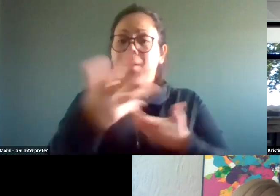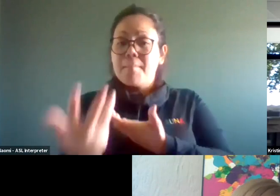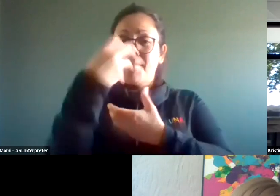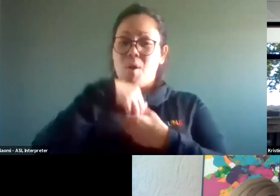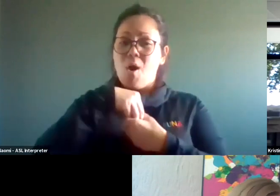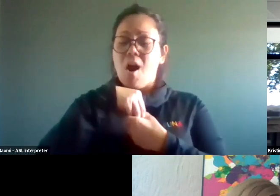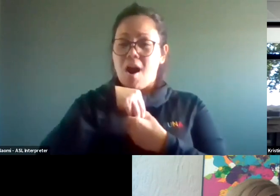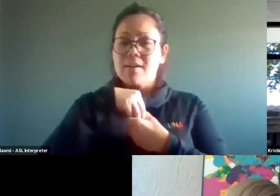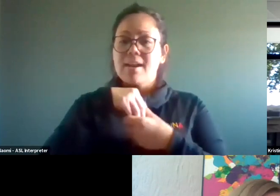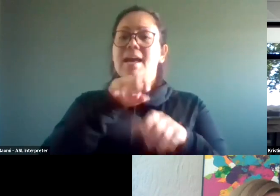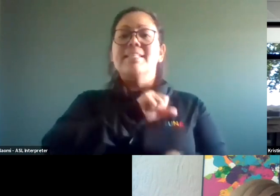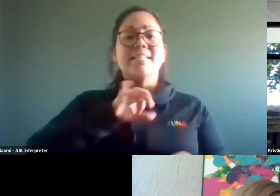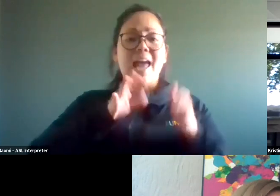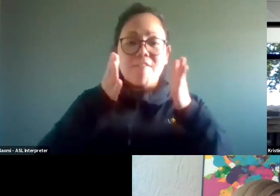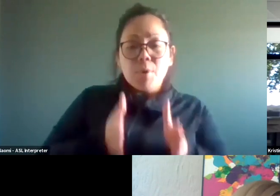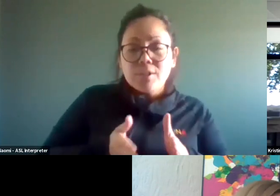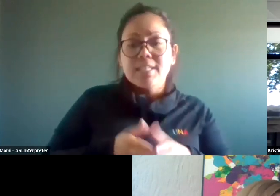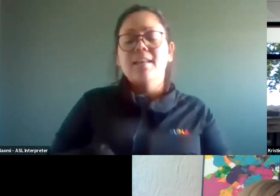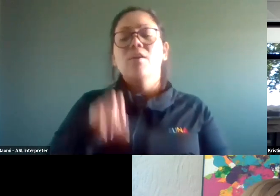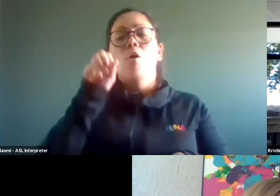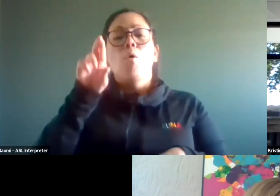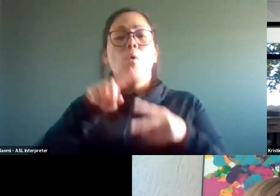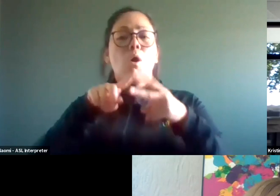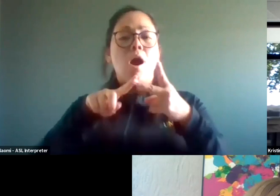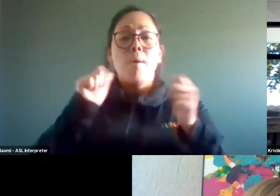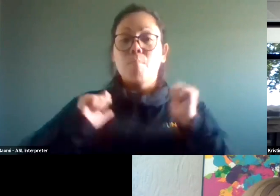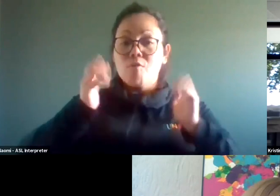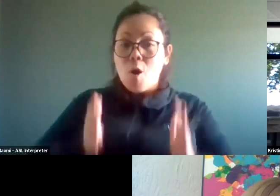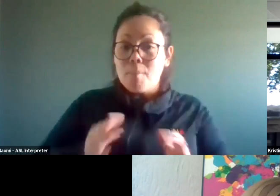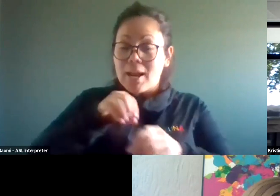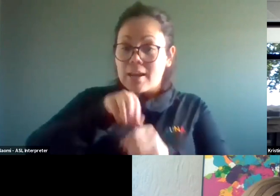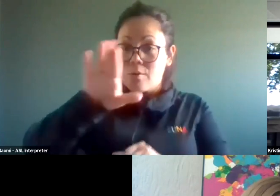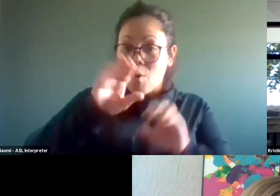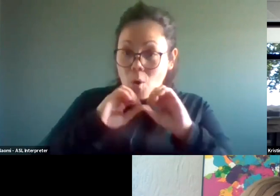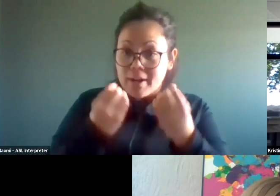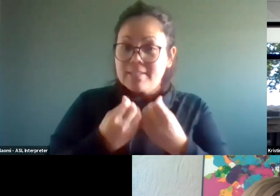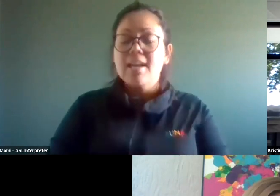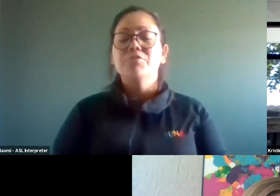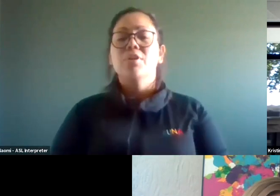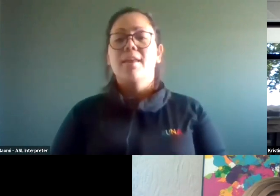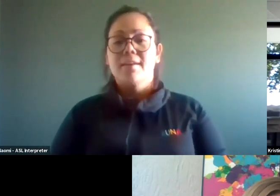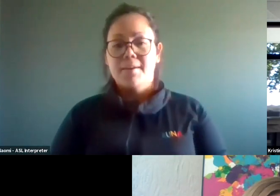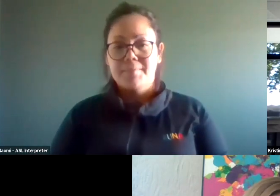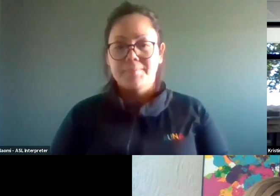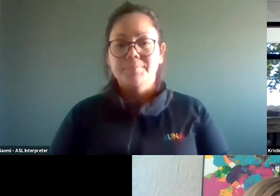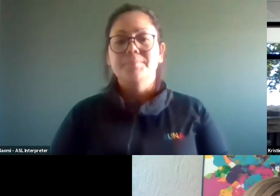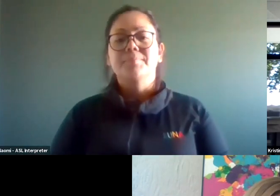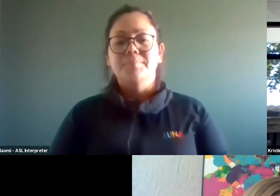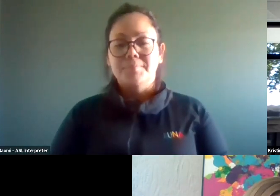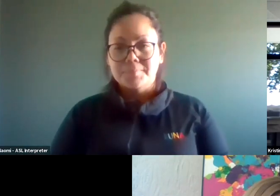a staff person of your organization or a performer of your organization. Um,